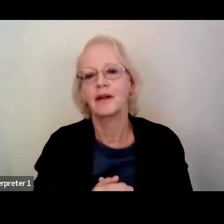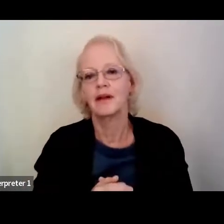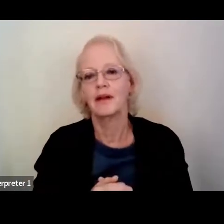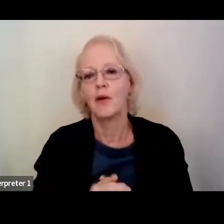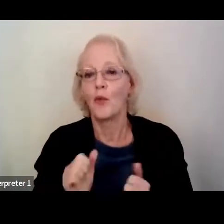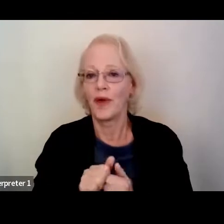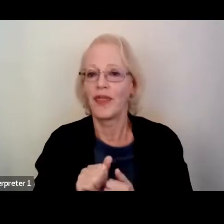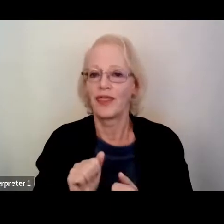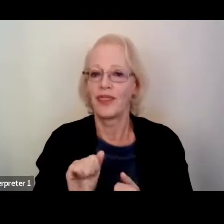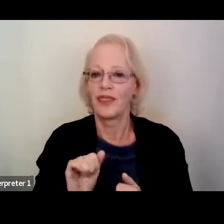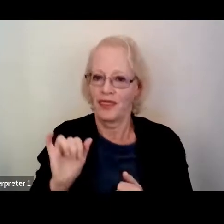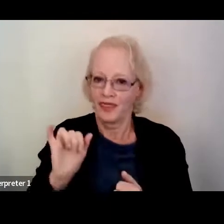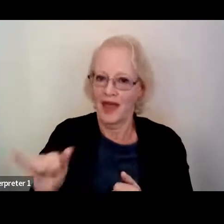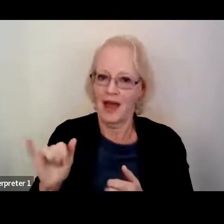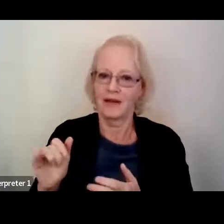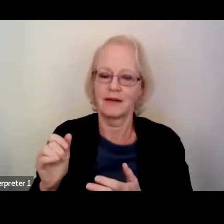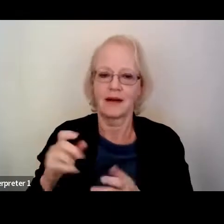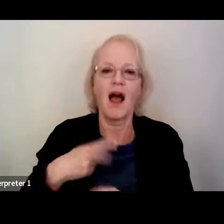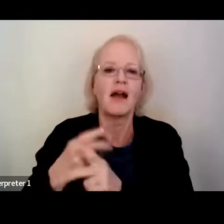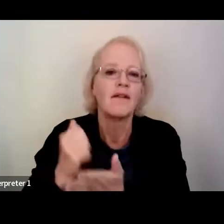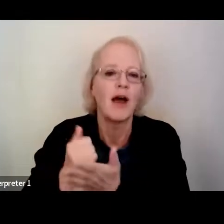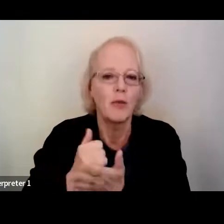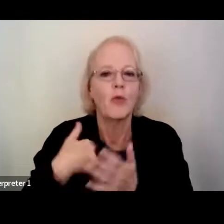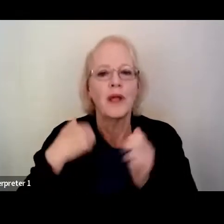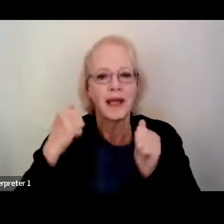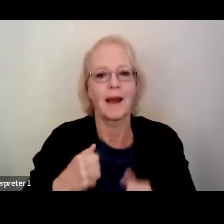be able to bring this further.